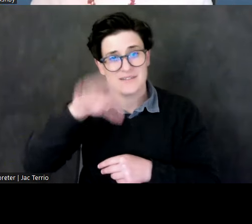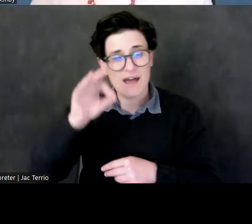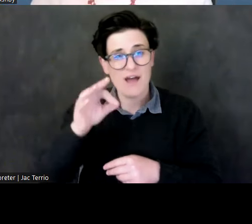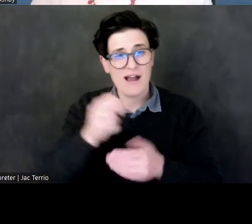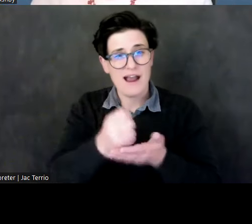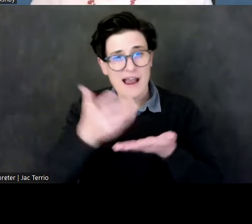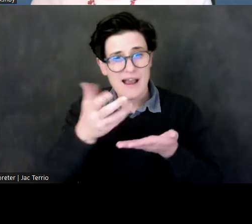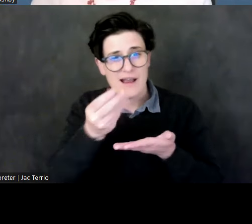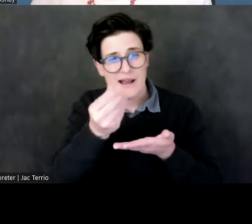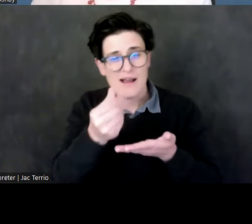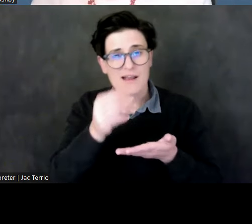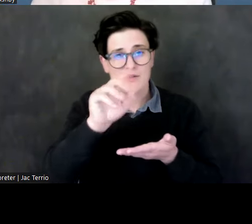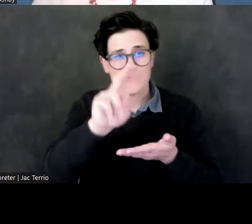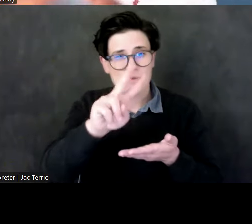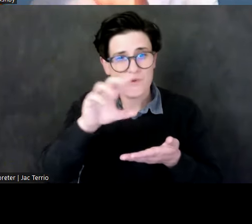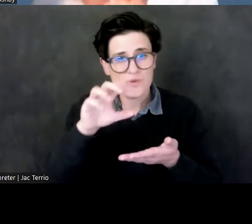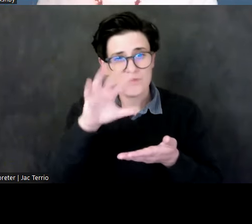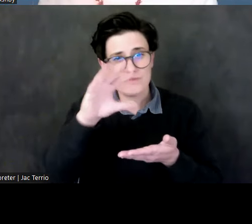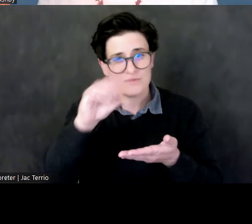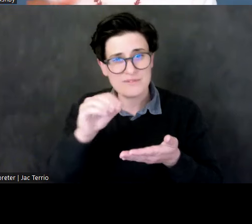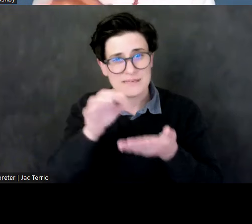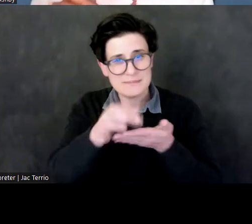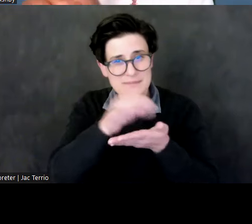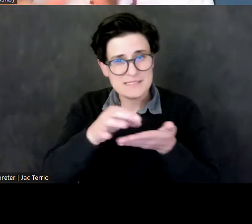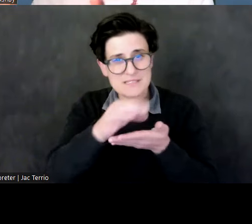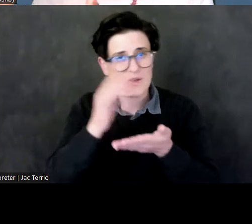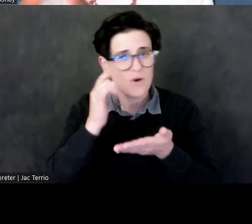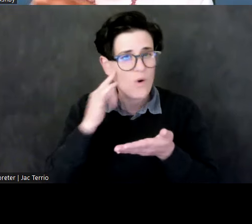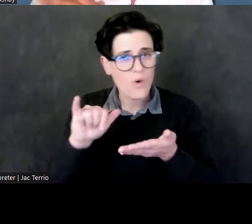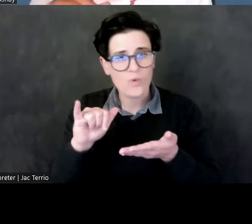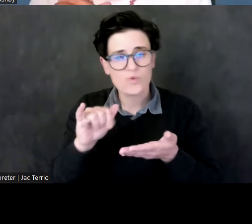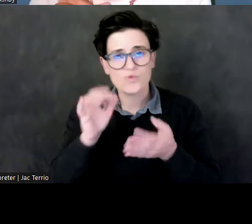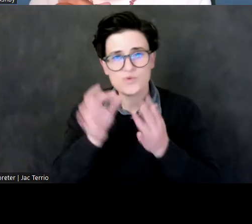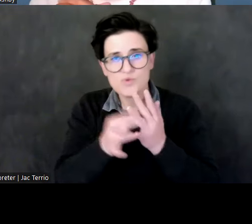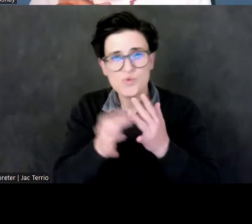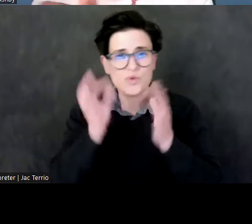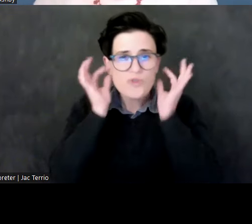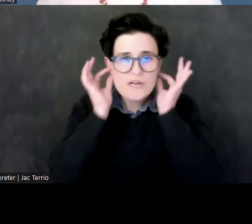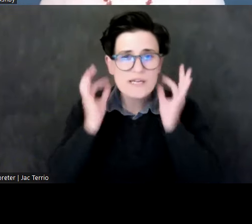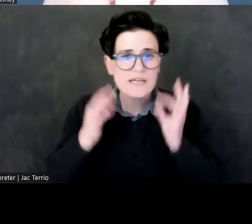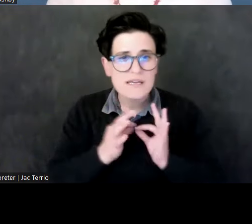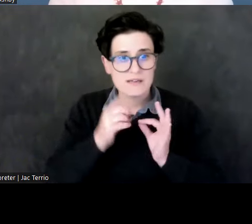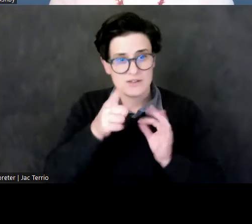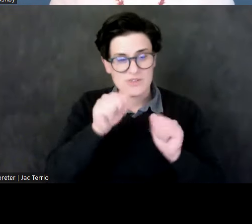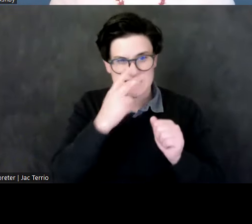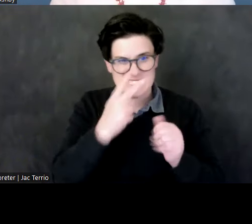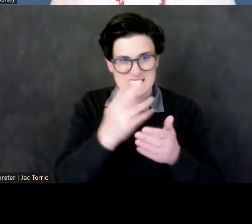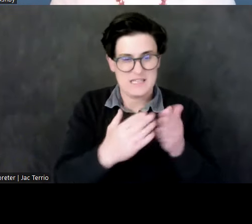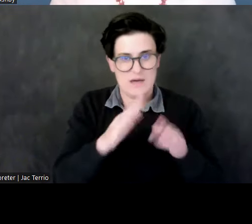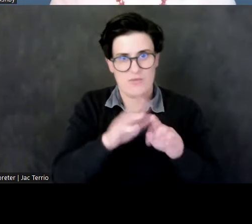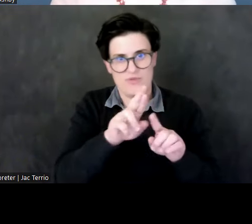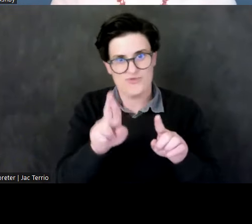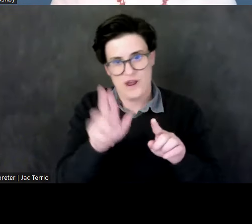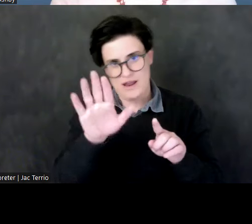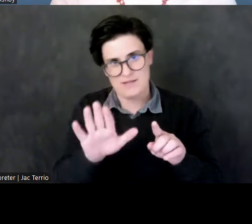of gold jewelry, some of which is depicted on the right of your screen. And these